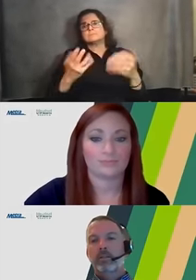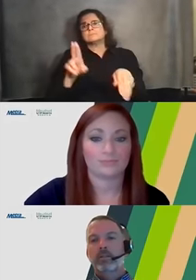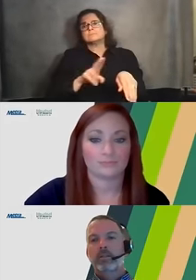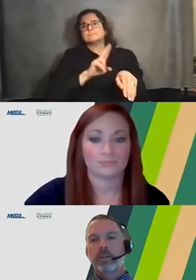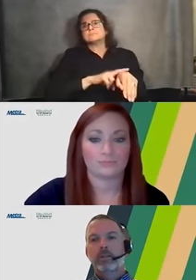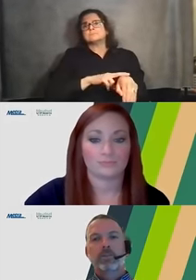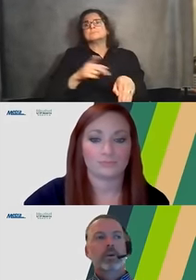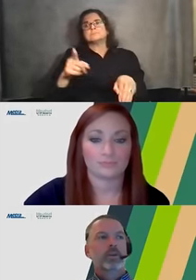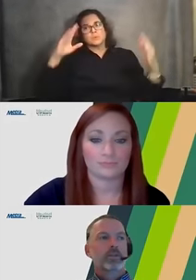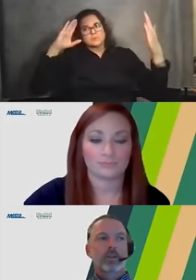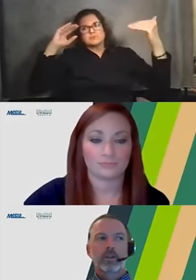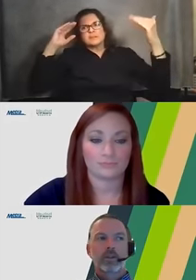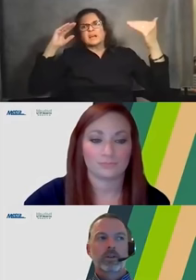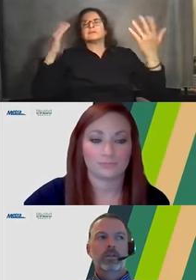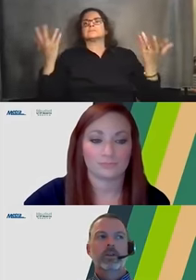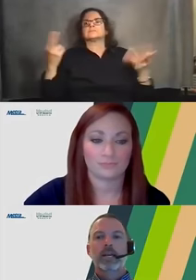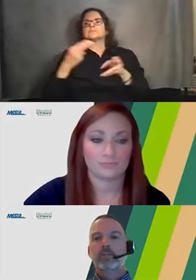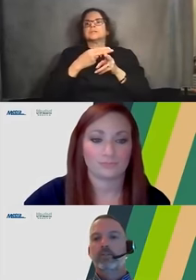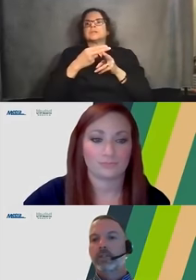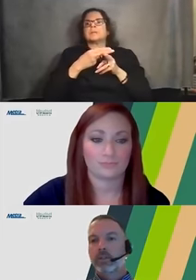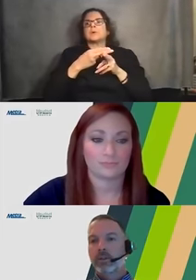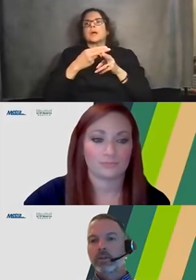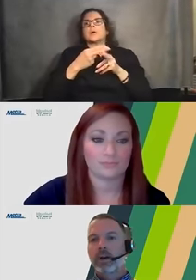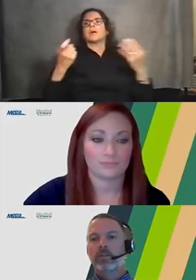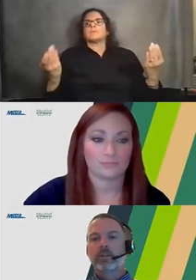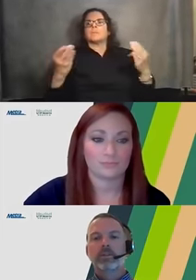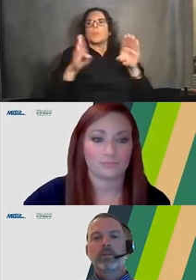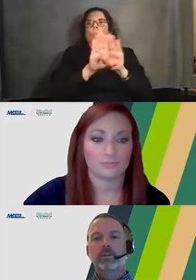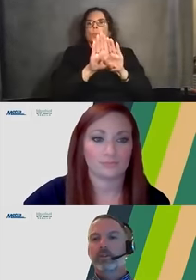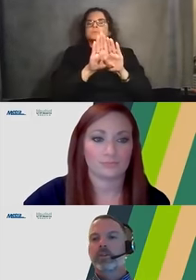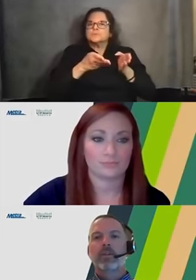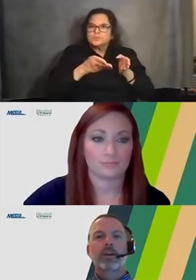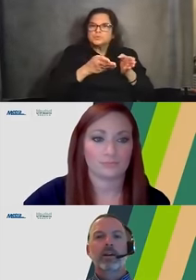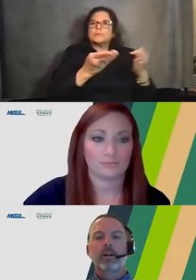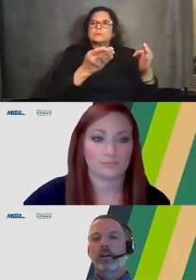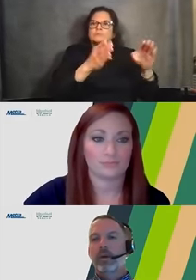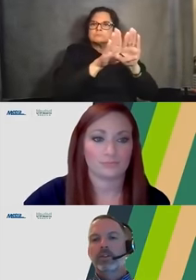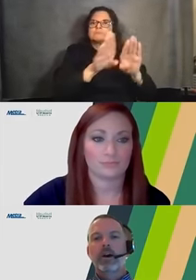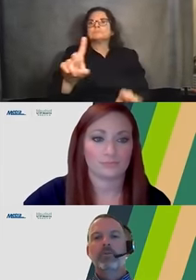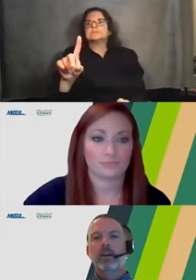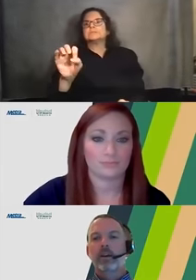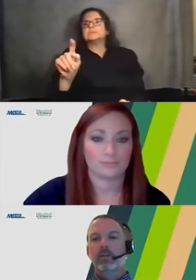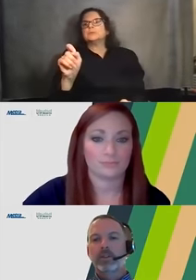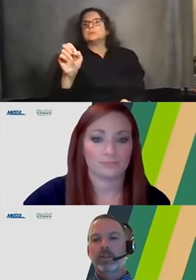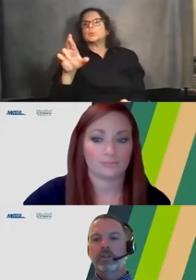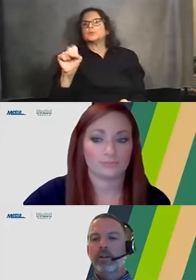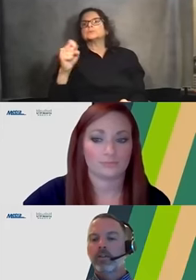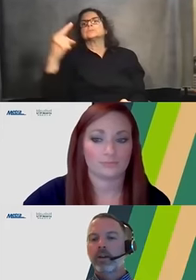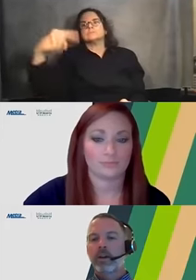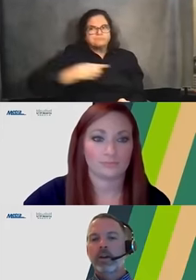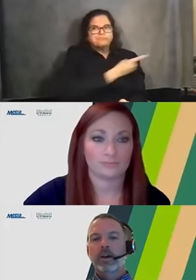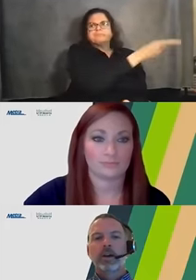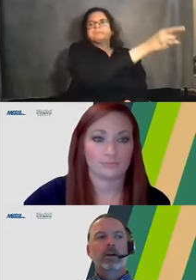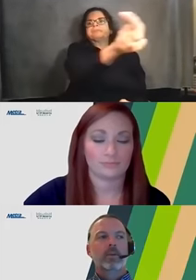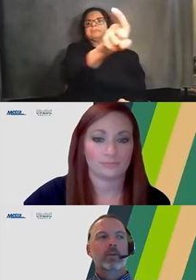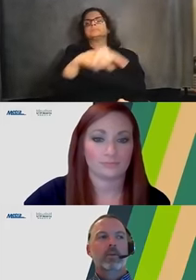expect, you know, temporary street closures and detours obviously for street traffic, bike traffic and pedestrian traffic,